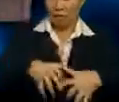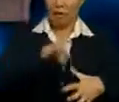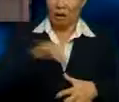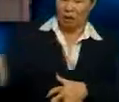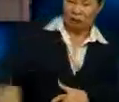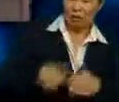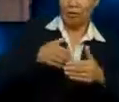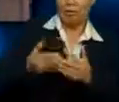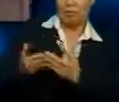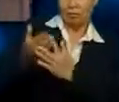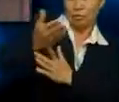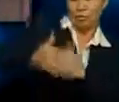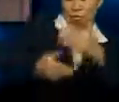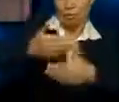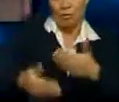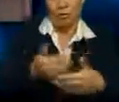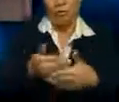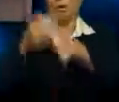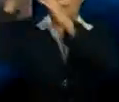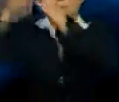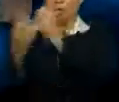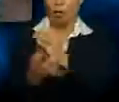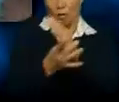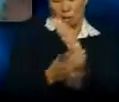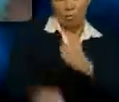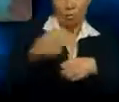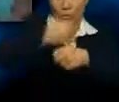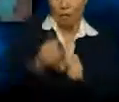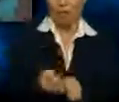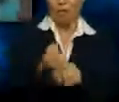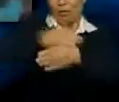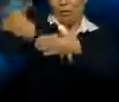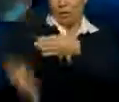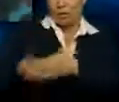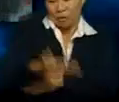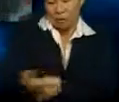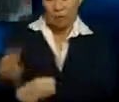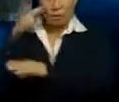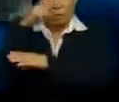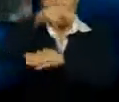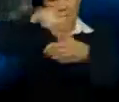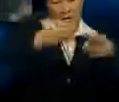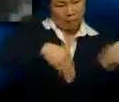processing stages the palm oil fruit will go through to produce the finished products that you see in the market.